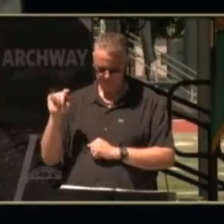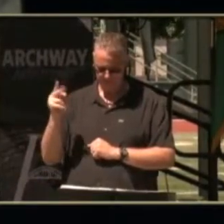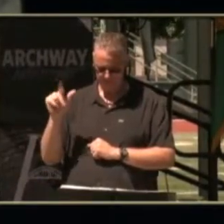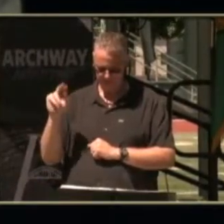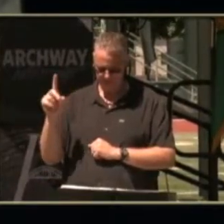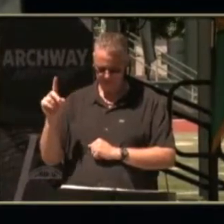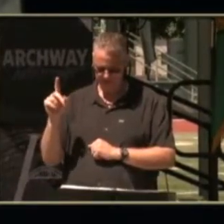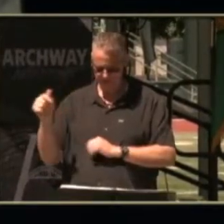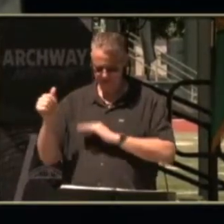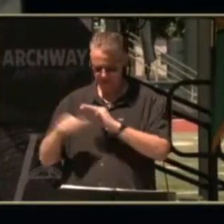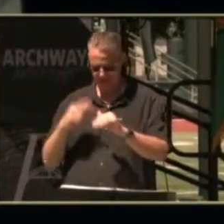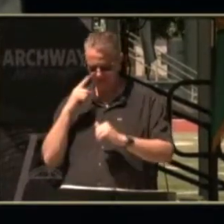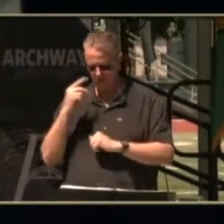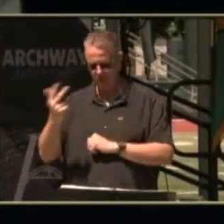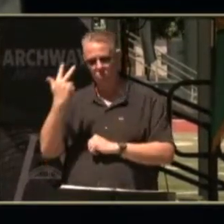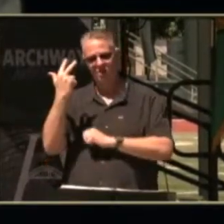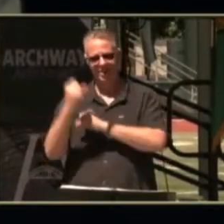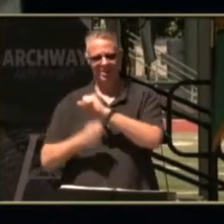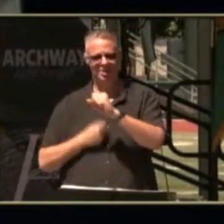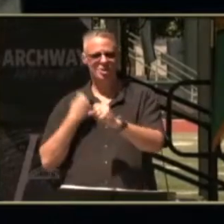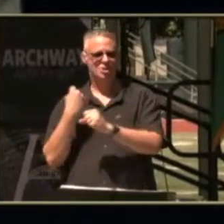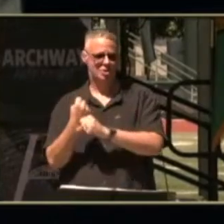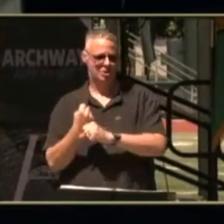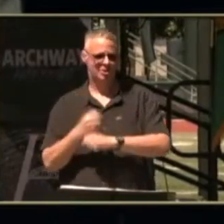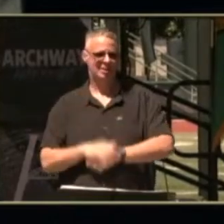been with me for three years there we go